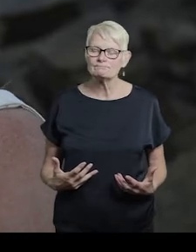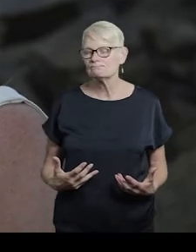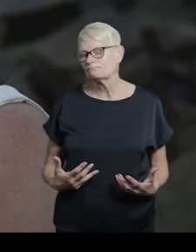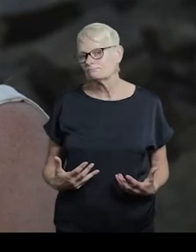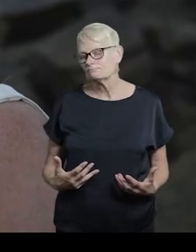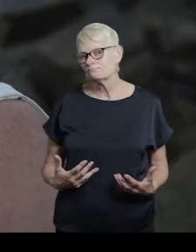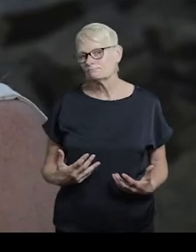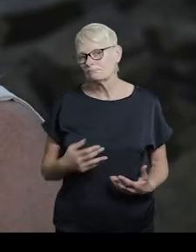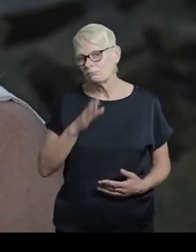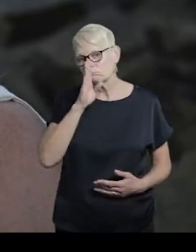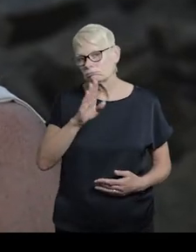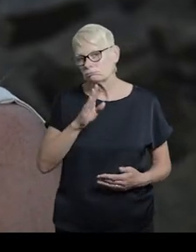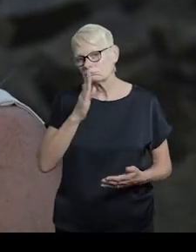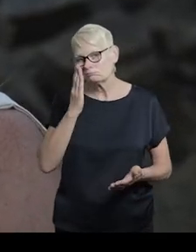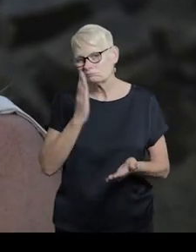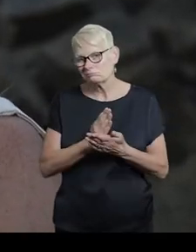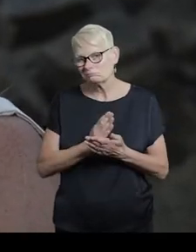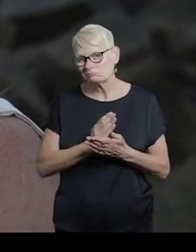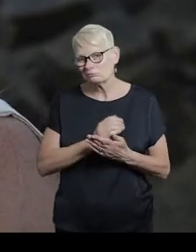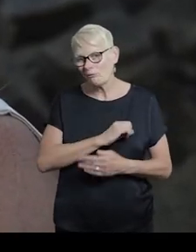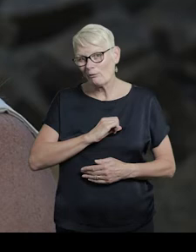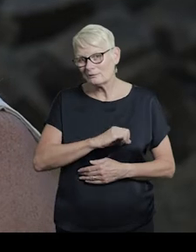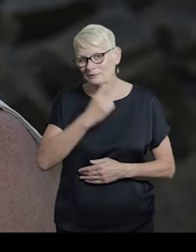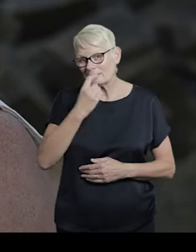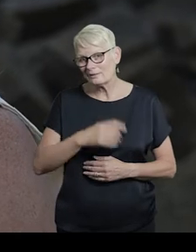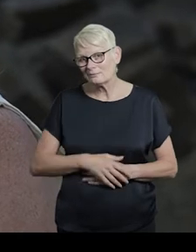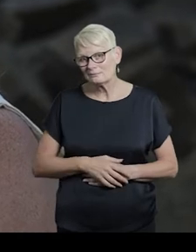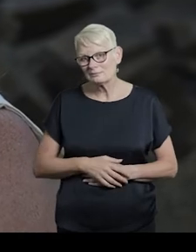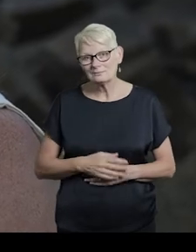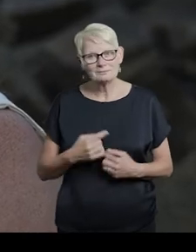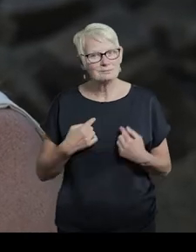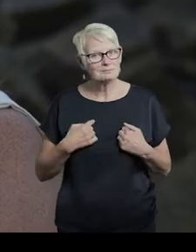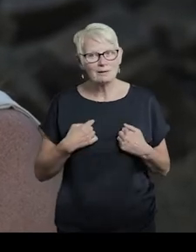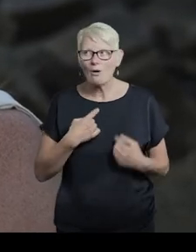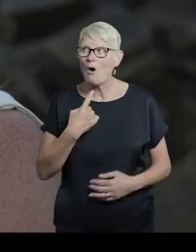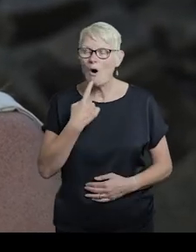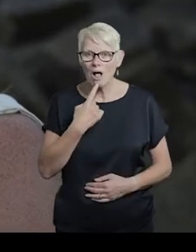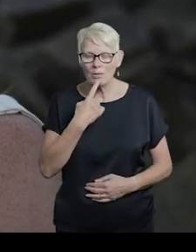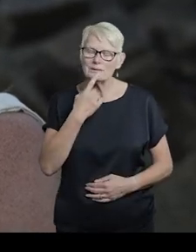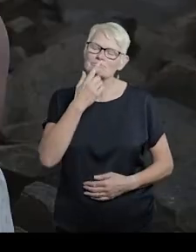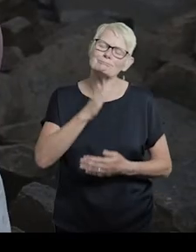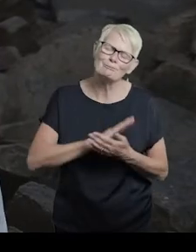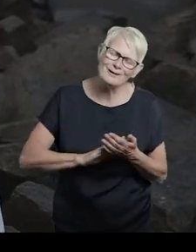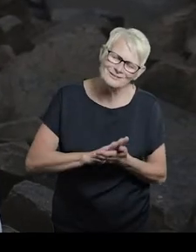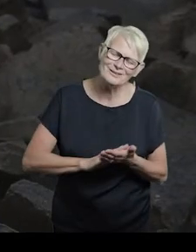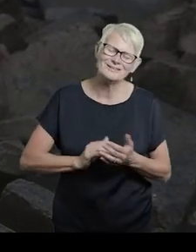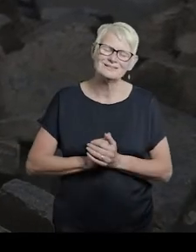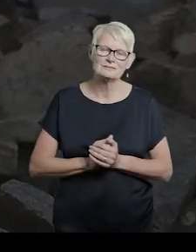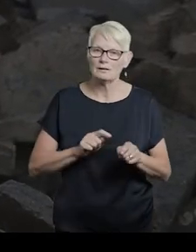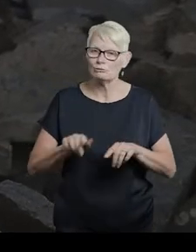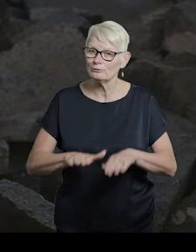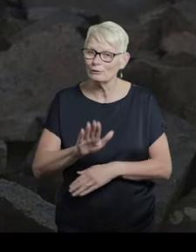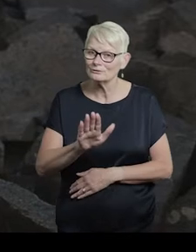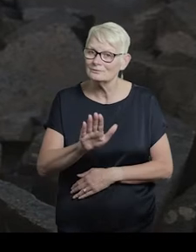Can I be honest with you? I always apologise. I'm trying